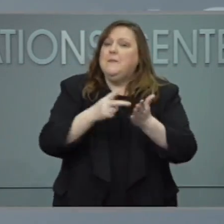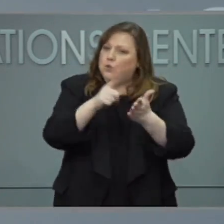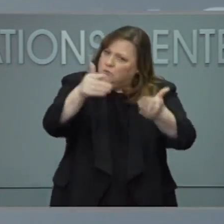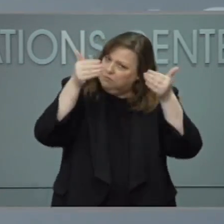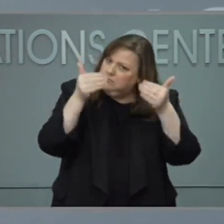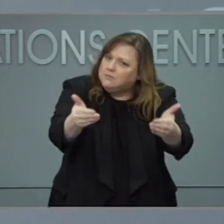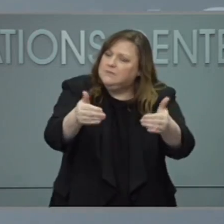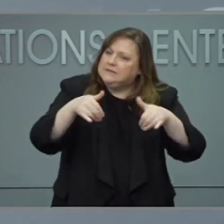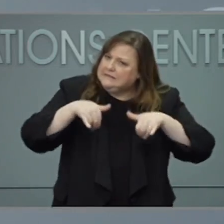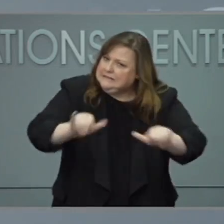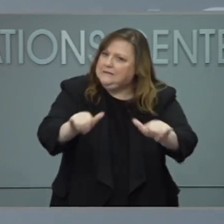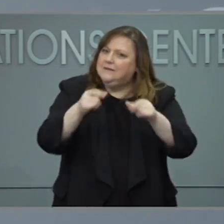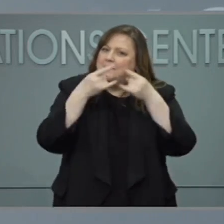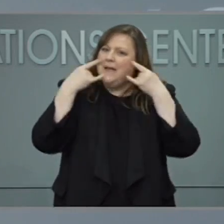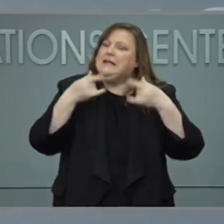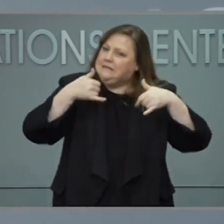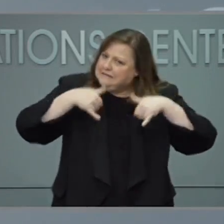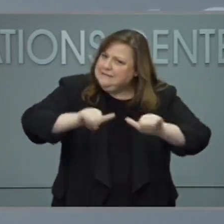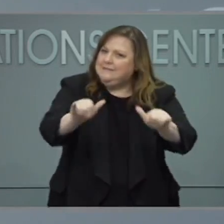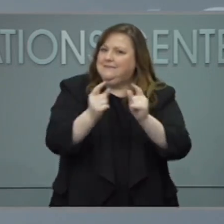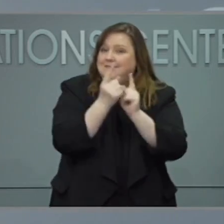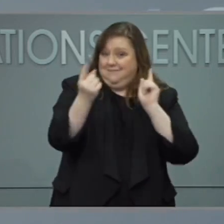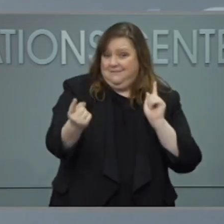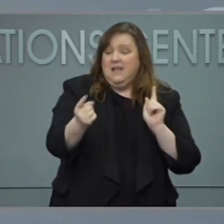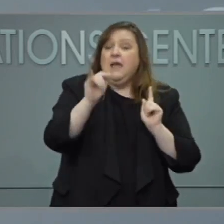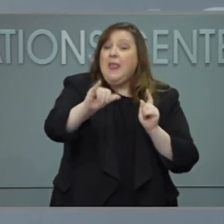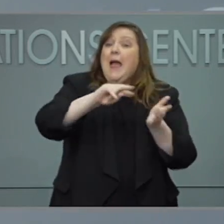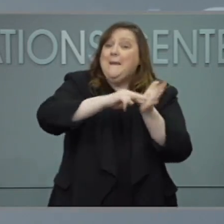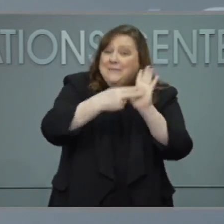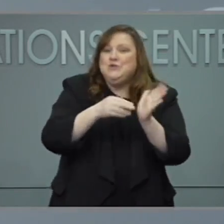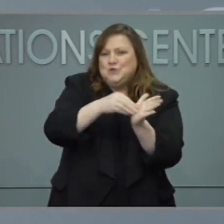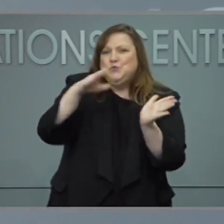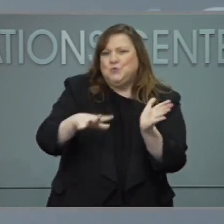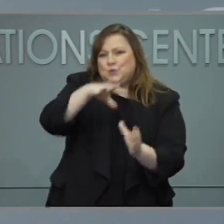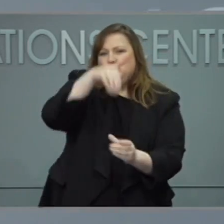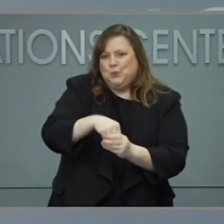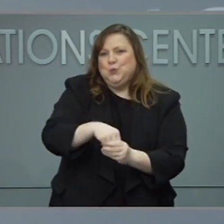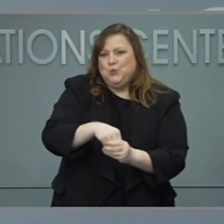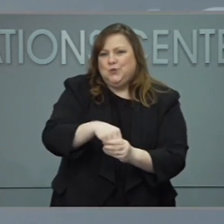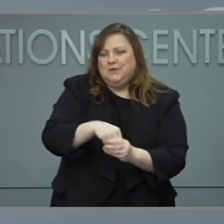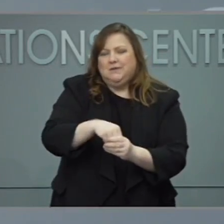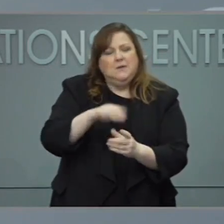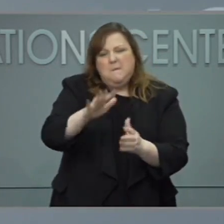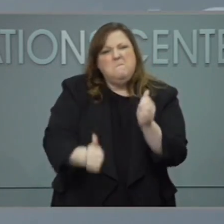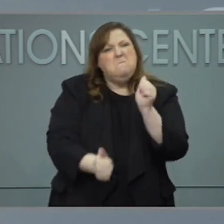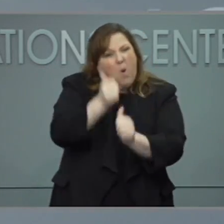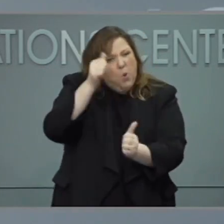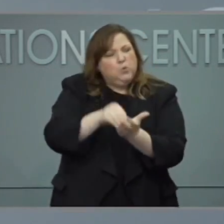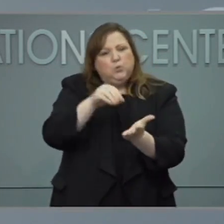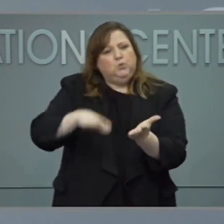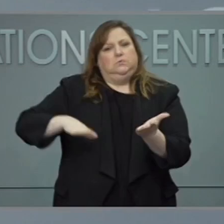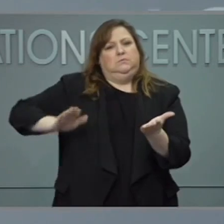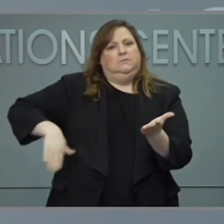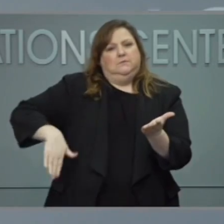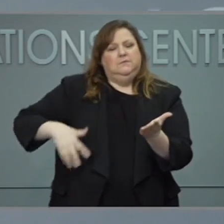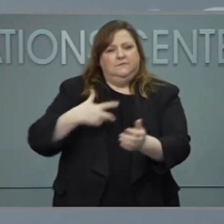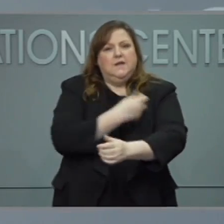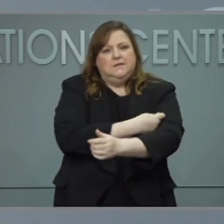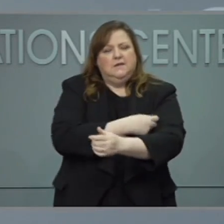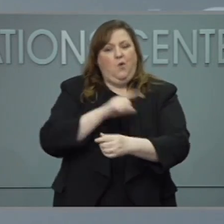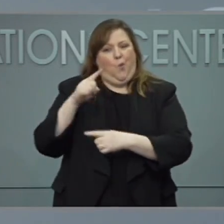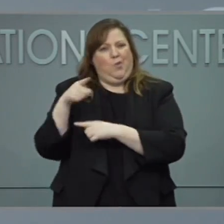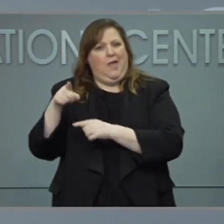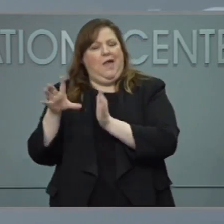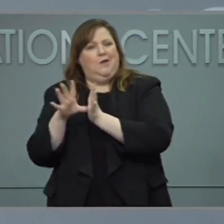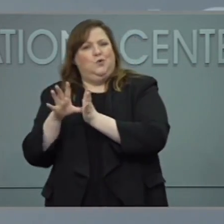And so our student population is just that. They are largely, largely unvaccinated. Again, other than our high school seniors. So